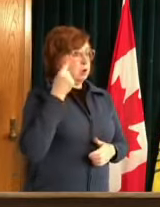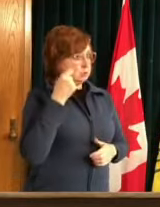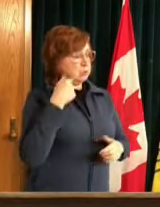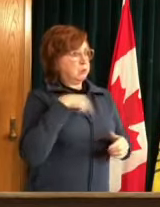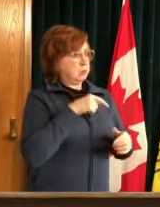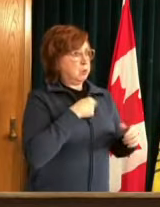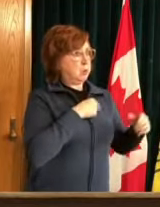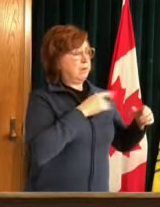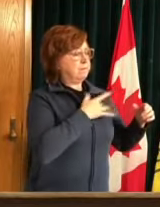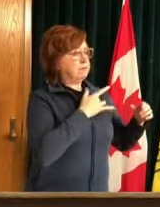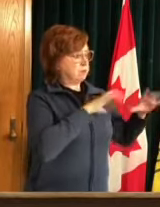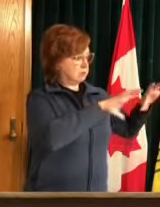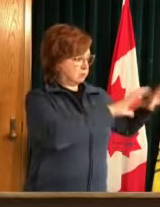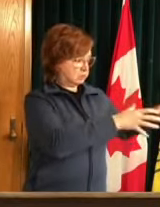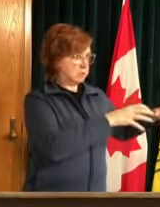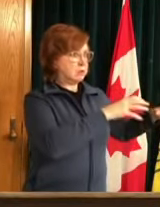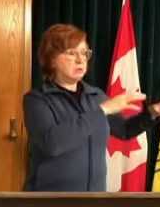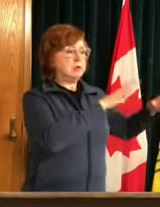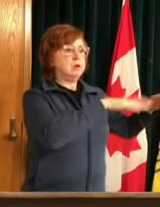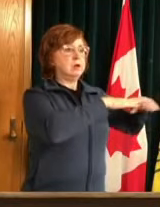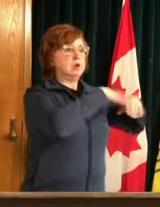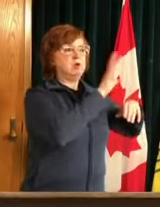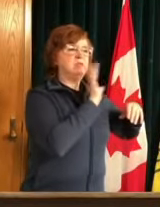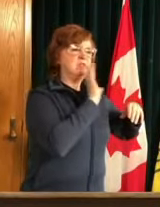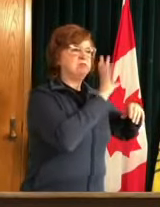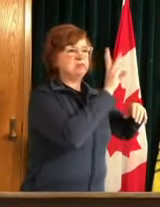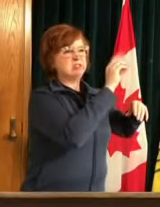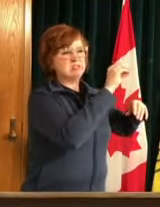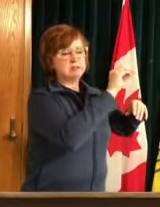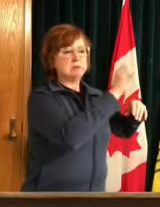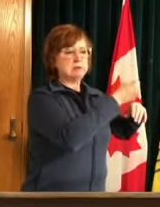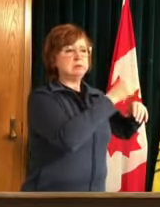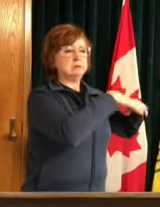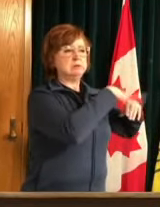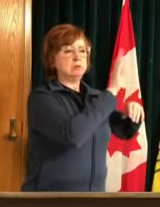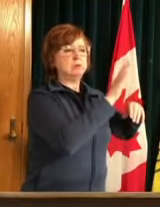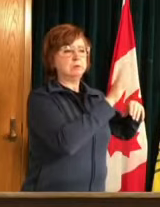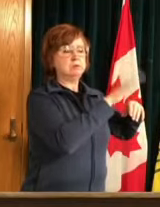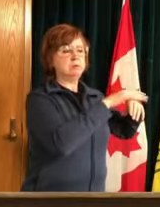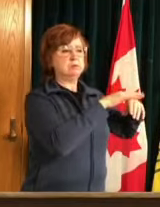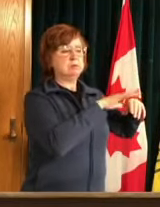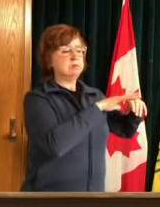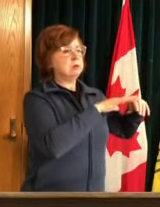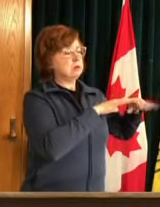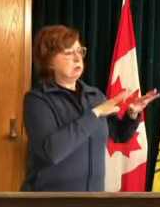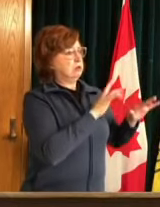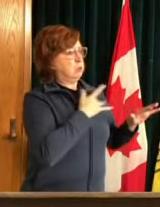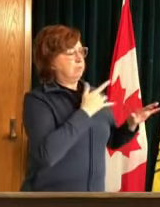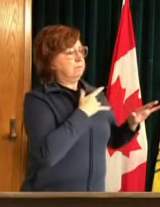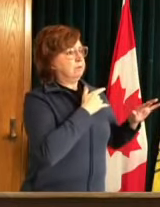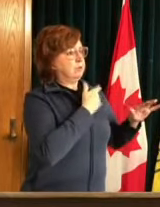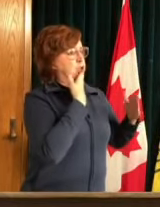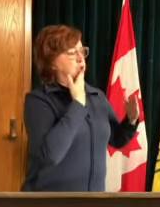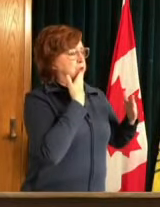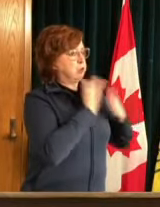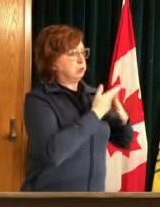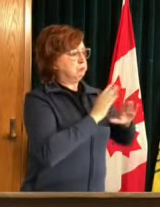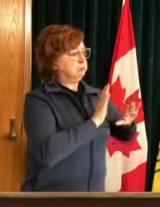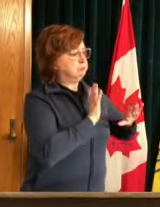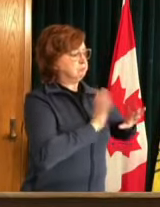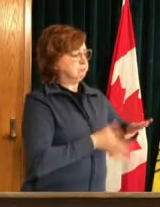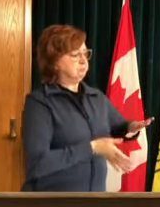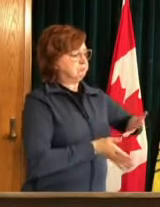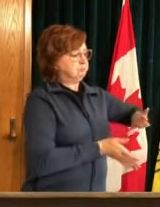older age groups we can look at adding some some other groups of frontline workers to the priority groups that would then be eligible for